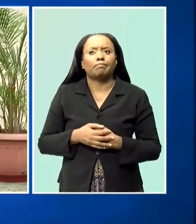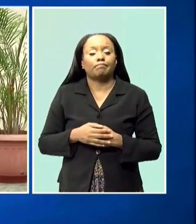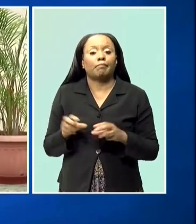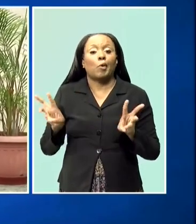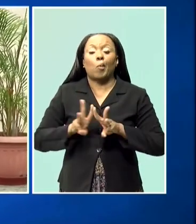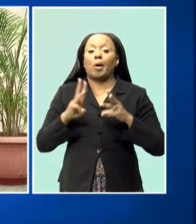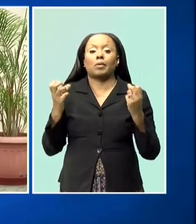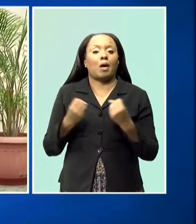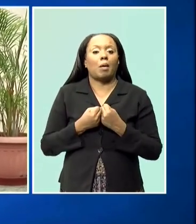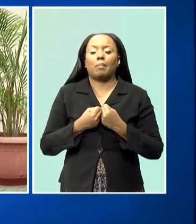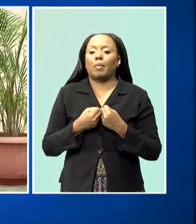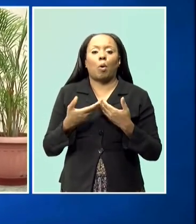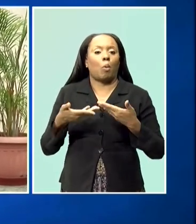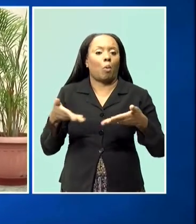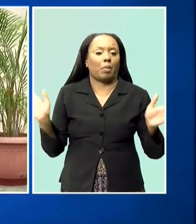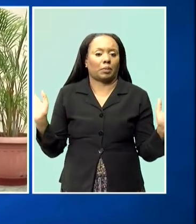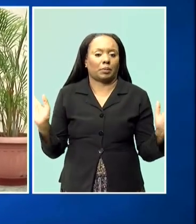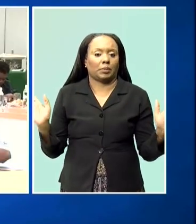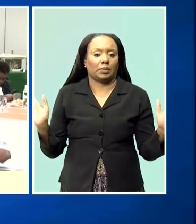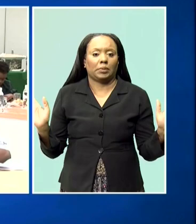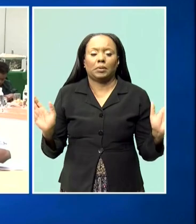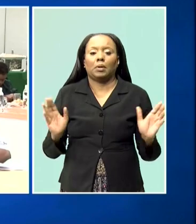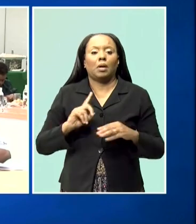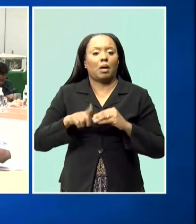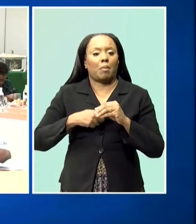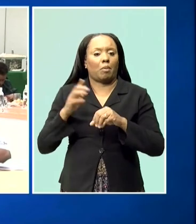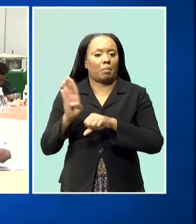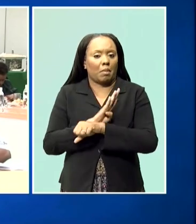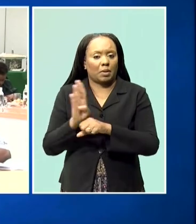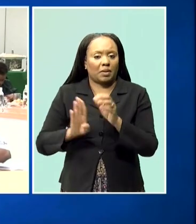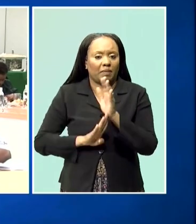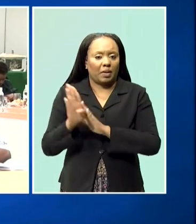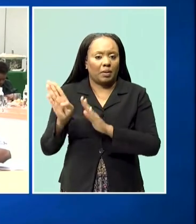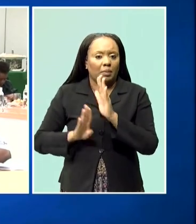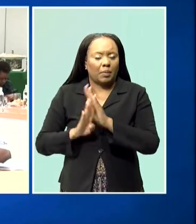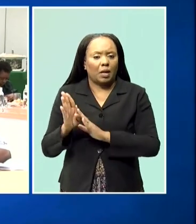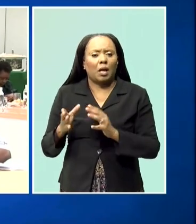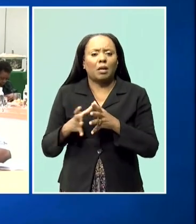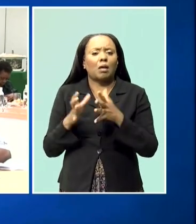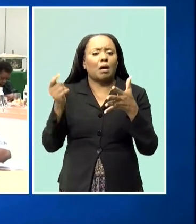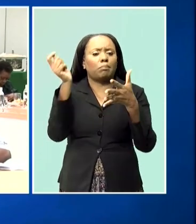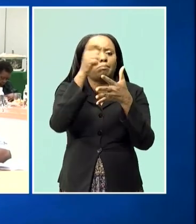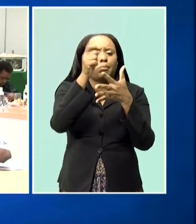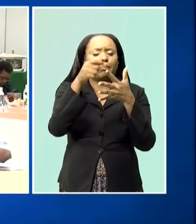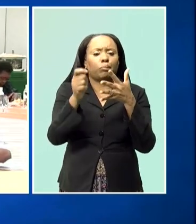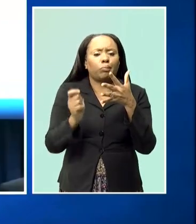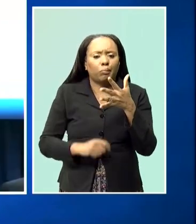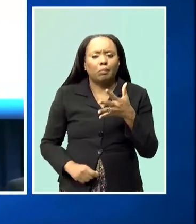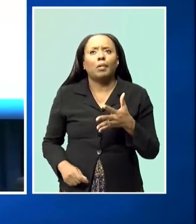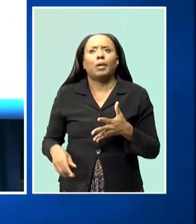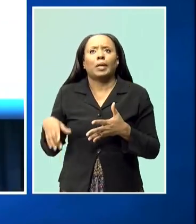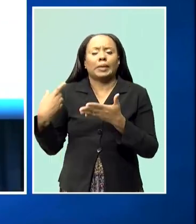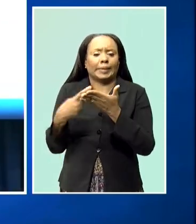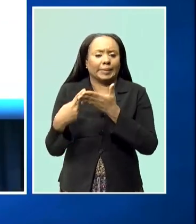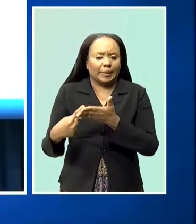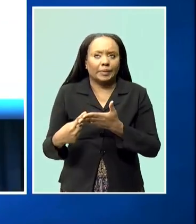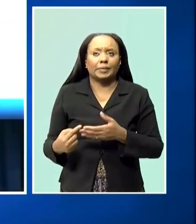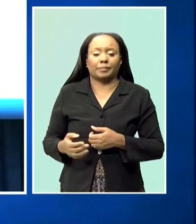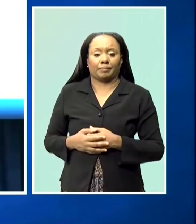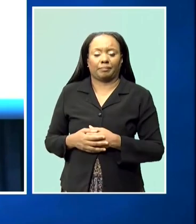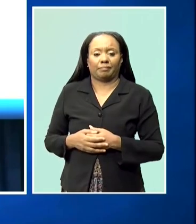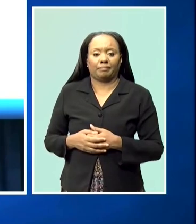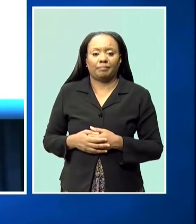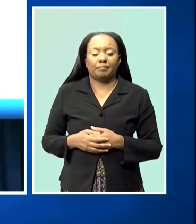business development event and many areas have been identified which will get attention. The availability and